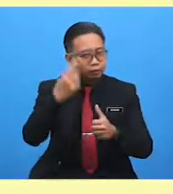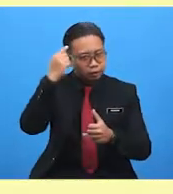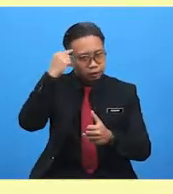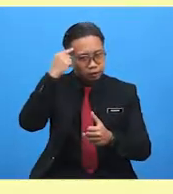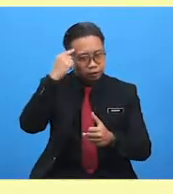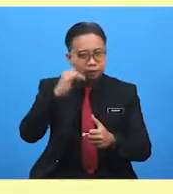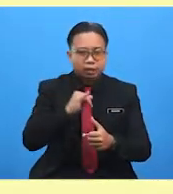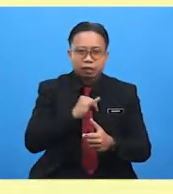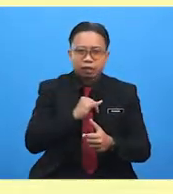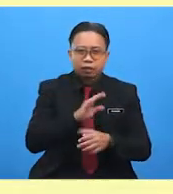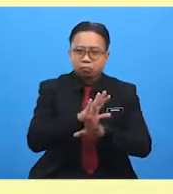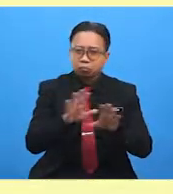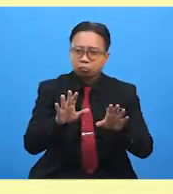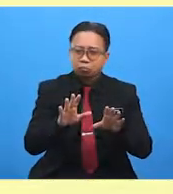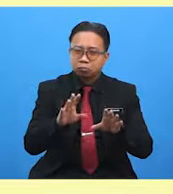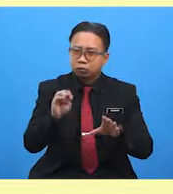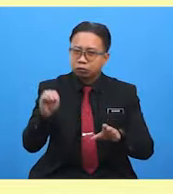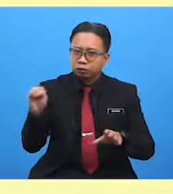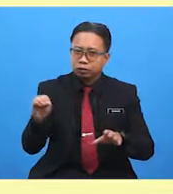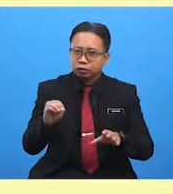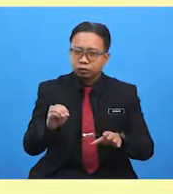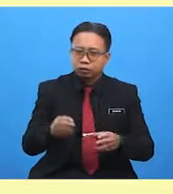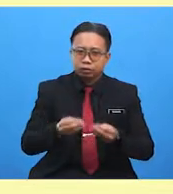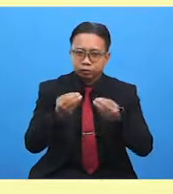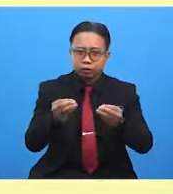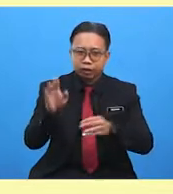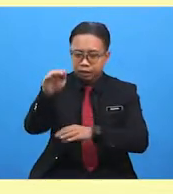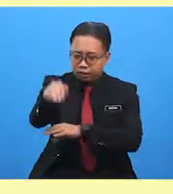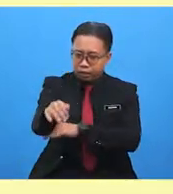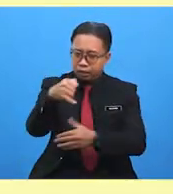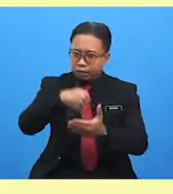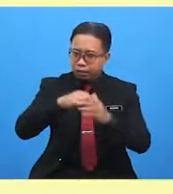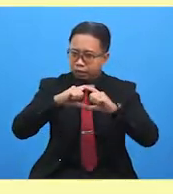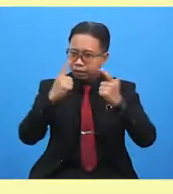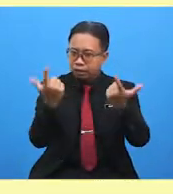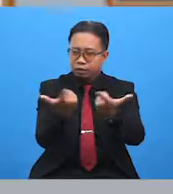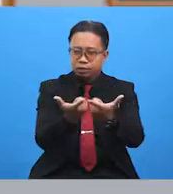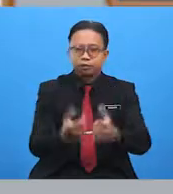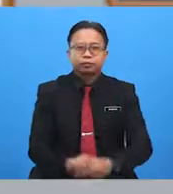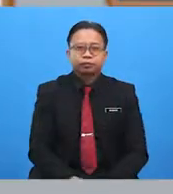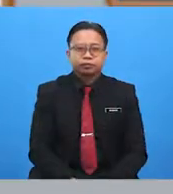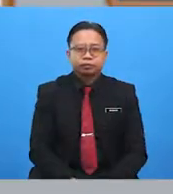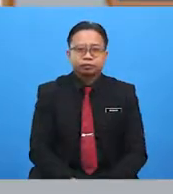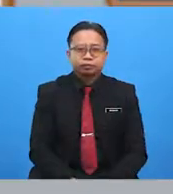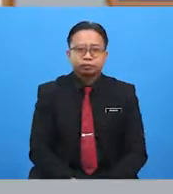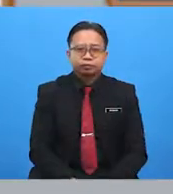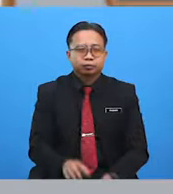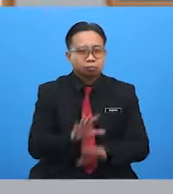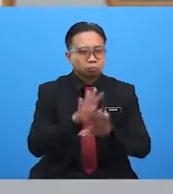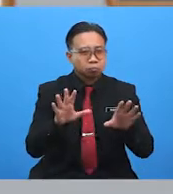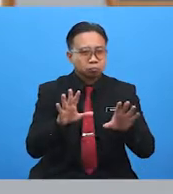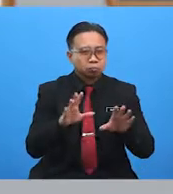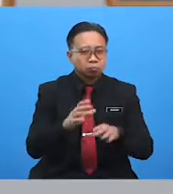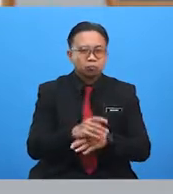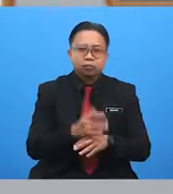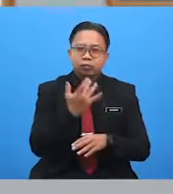Unlucky students spend night in classroom. Unlucky means